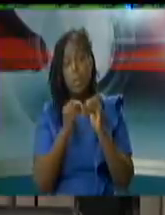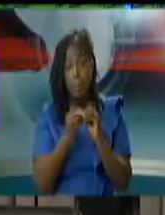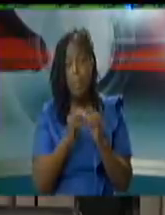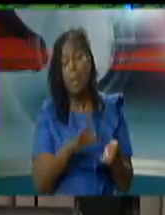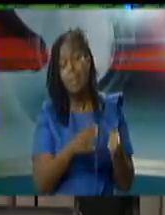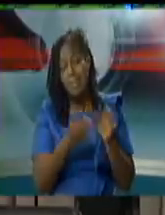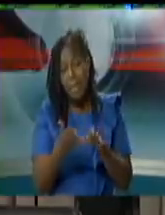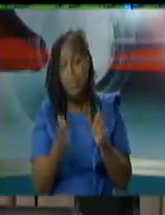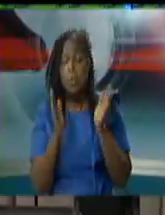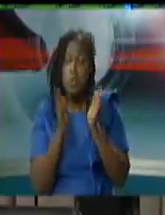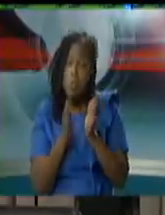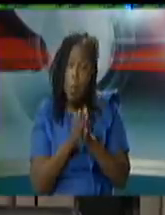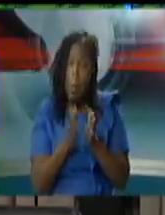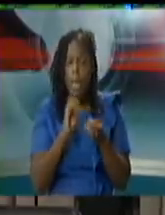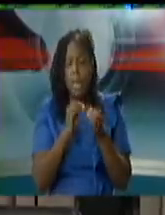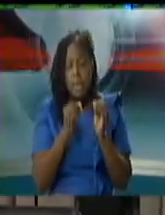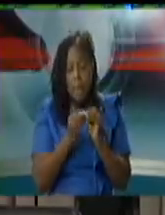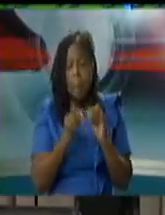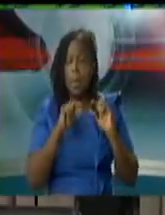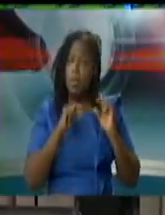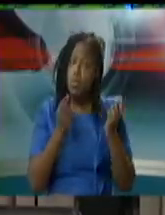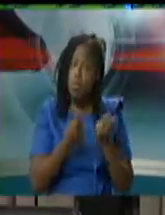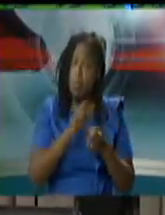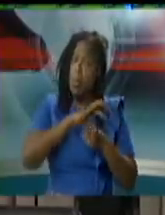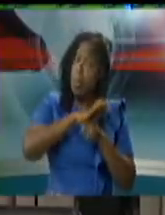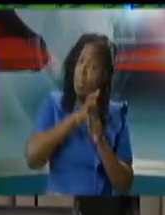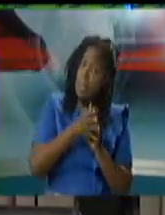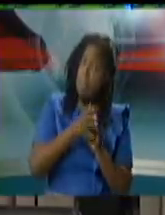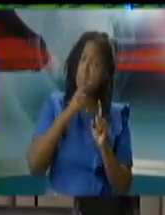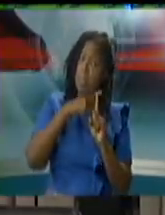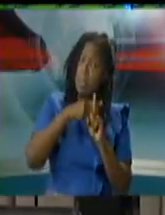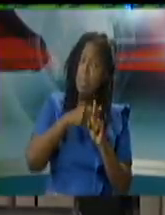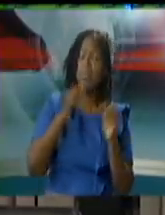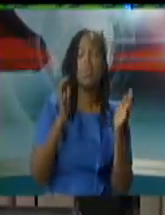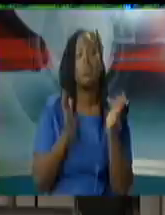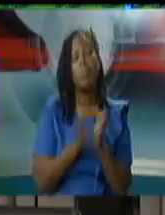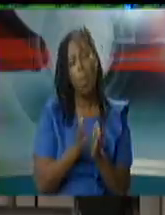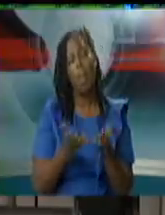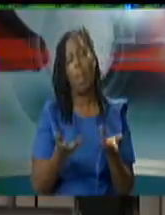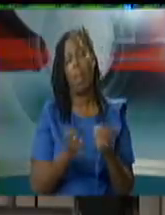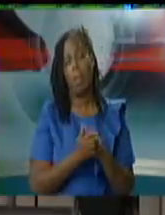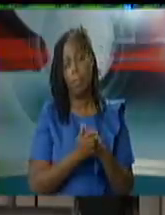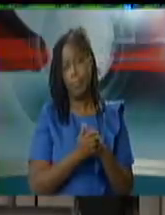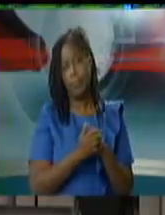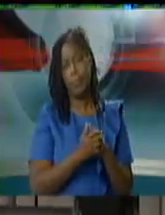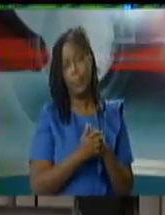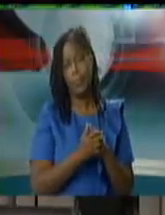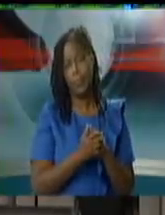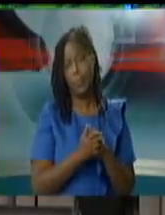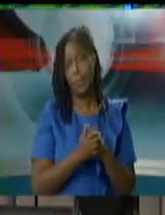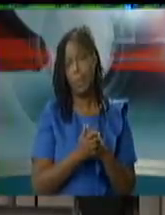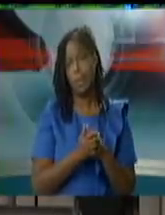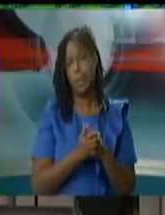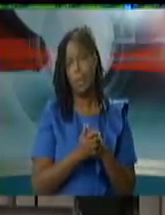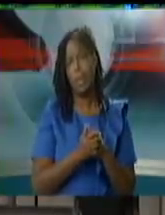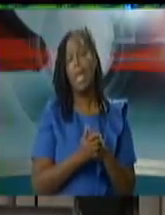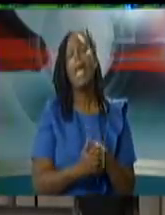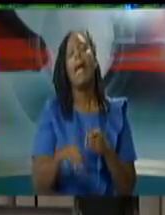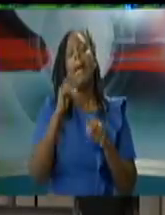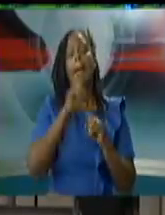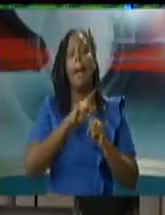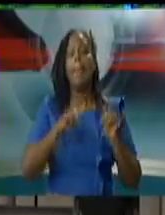to see we have seven percent we have seven percent statistically but the international markers are